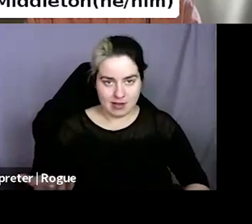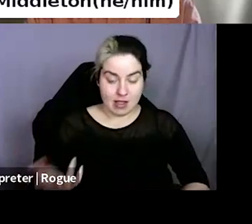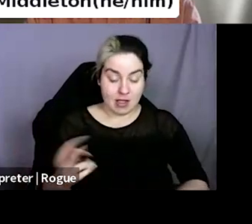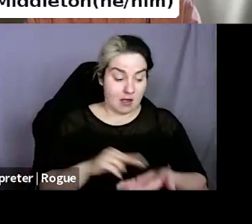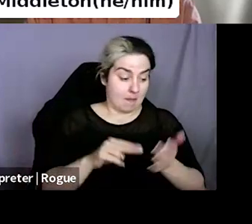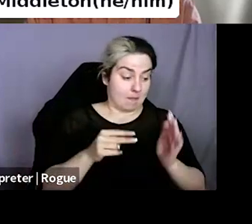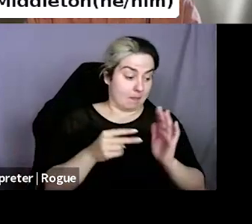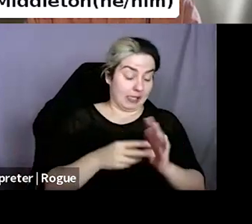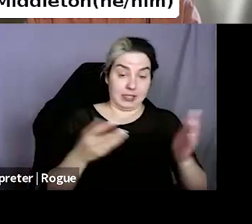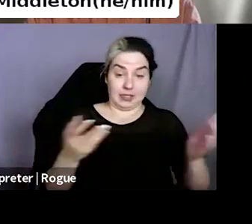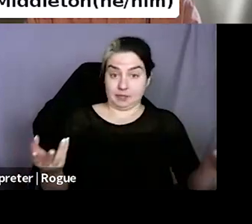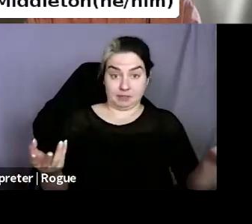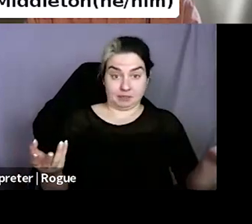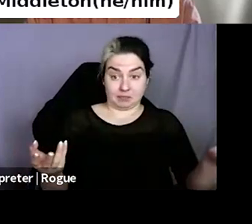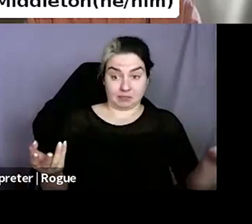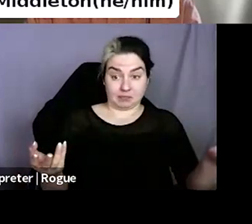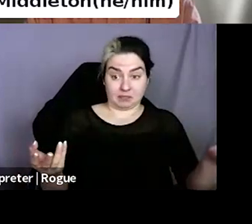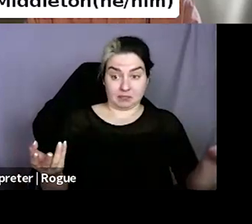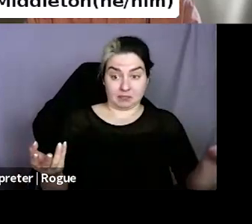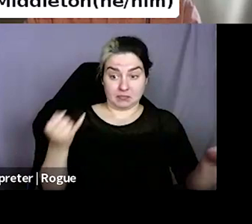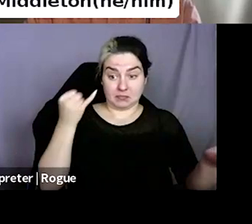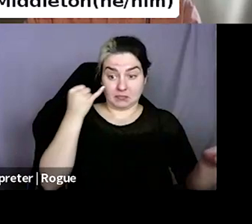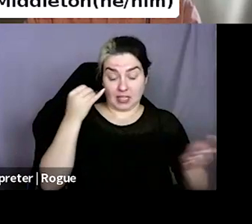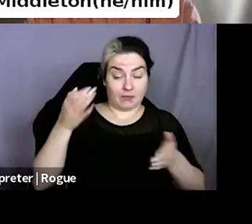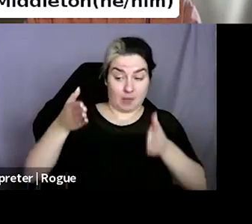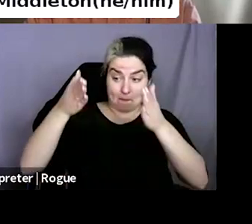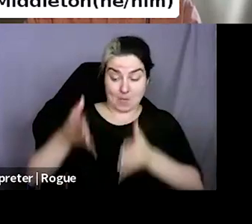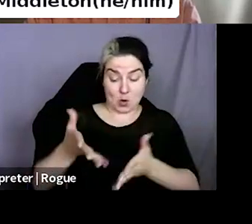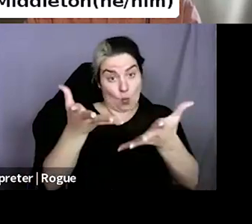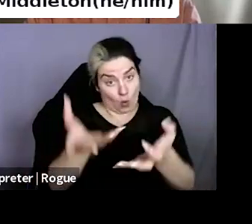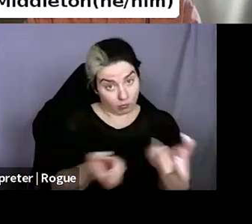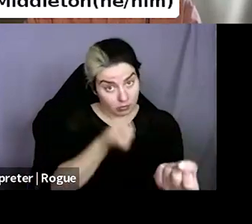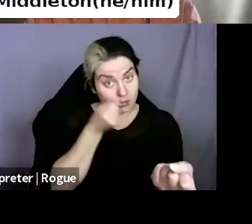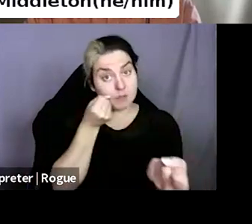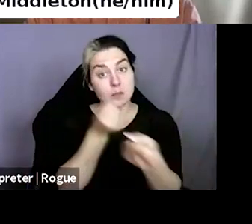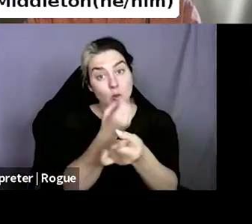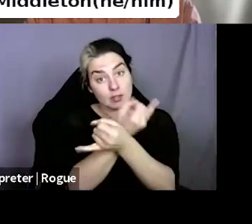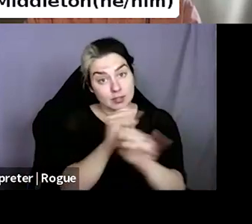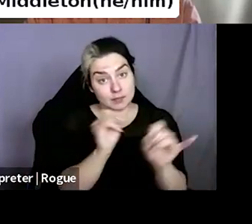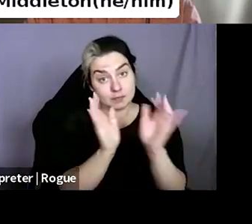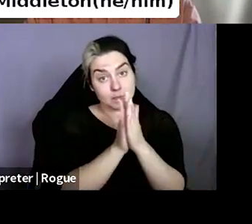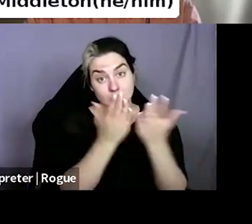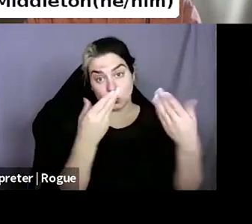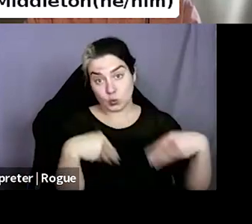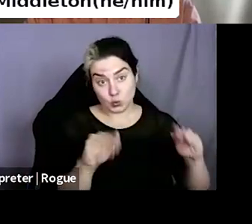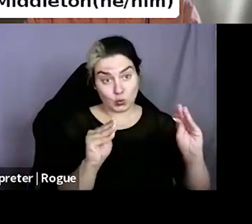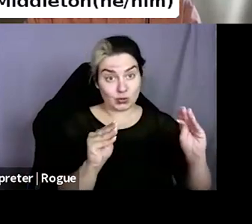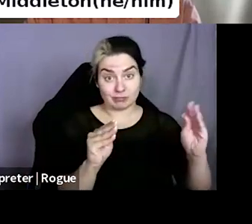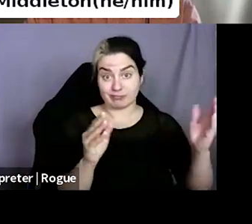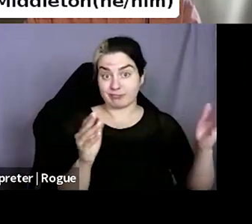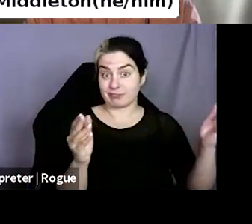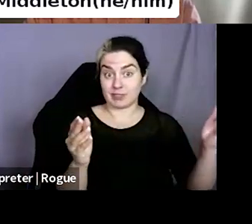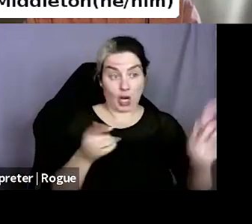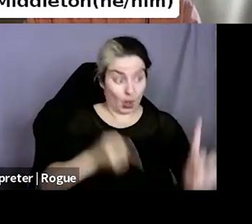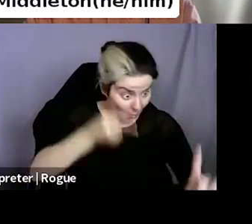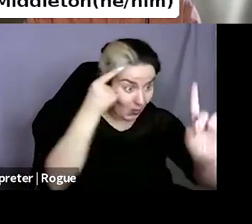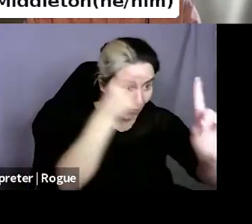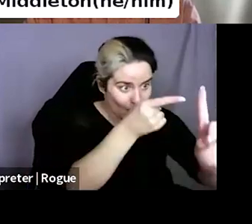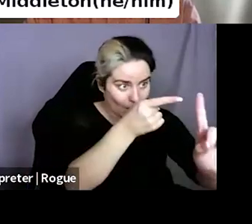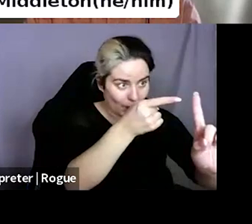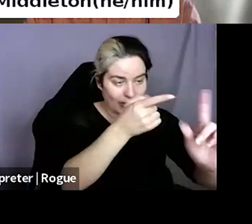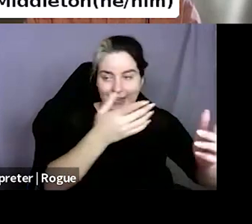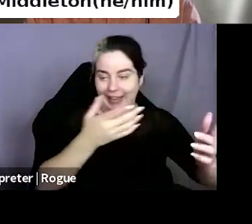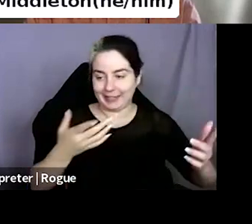support, uh, the indie horror bookstore, um, they simply cannot because